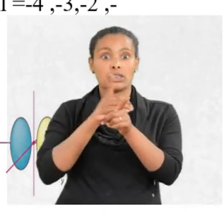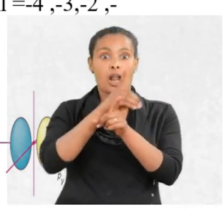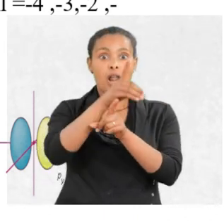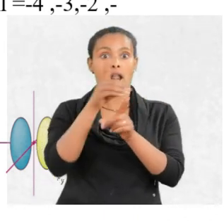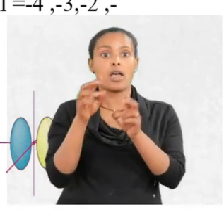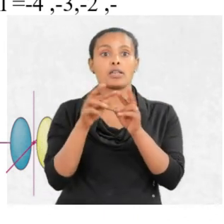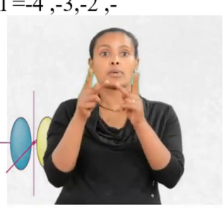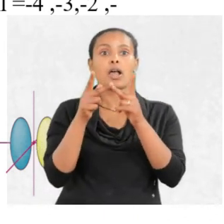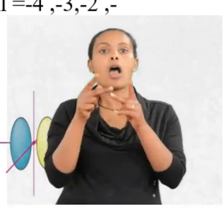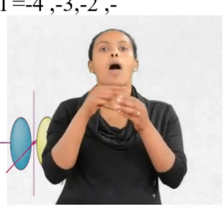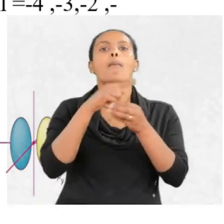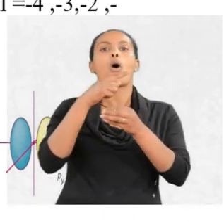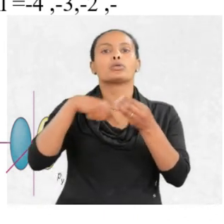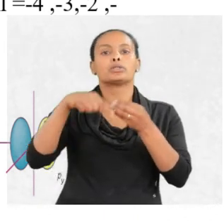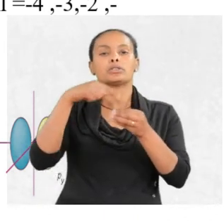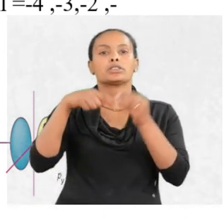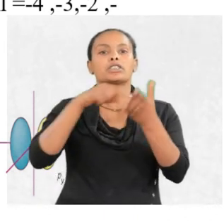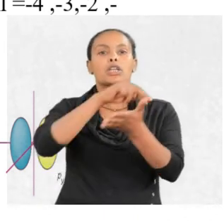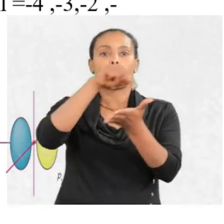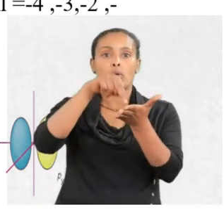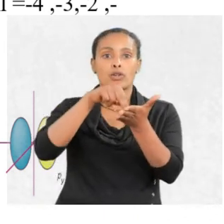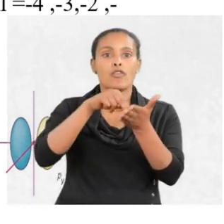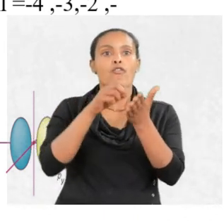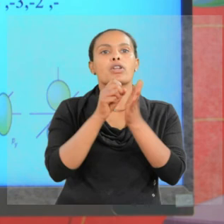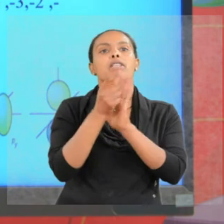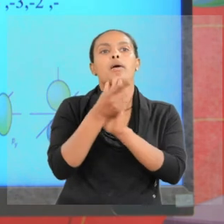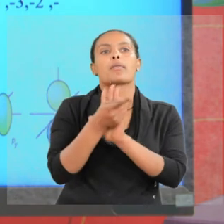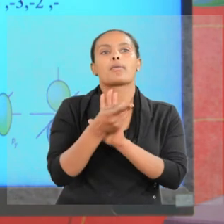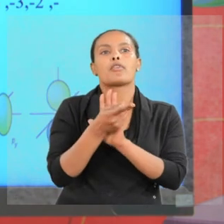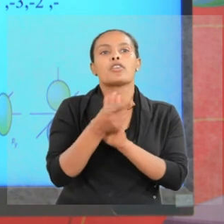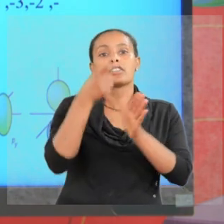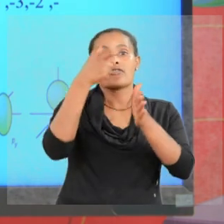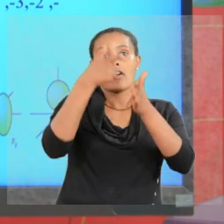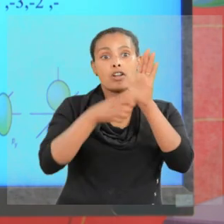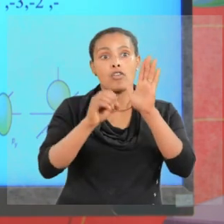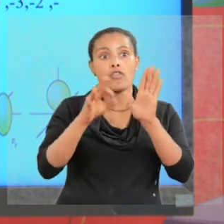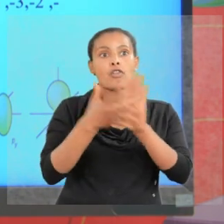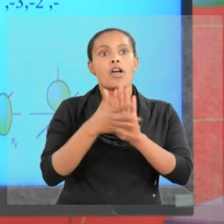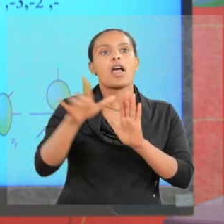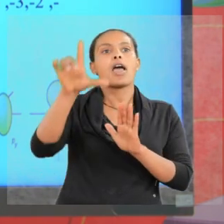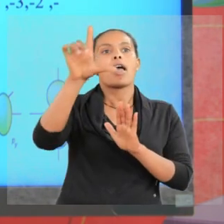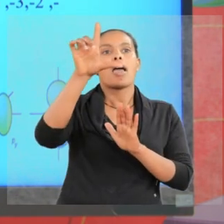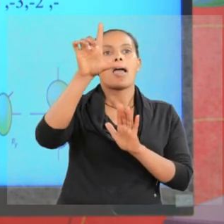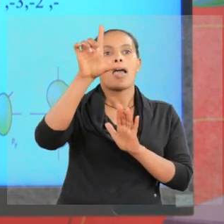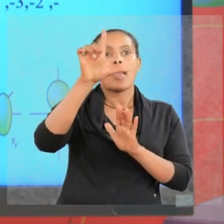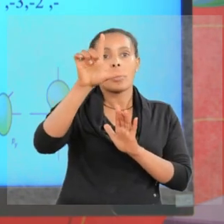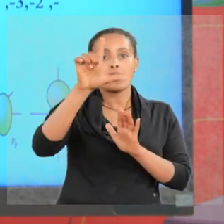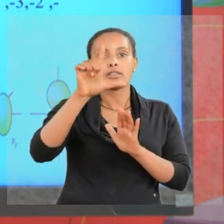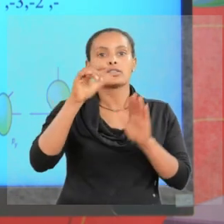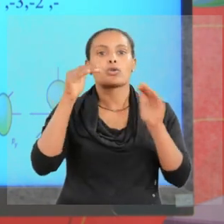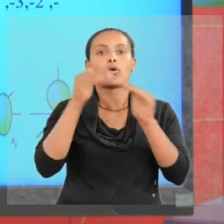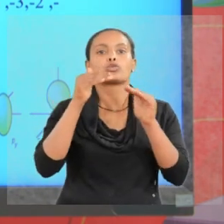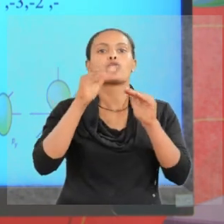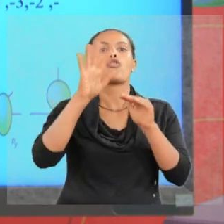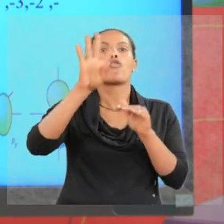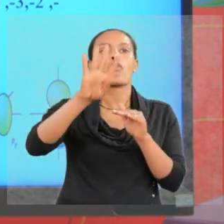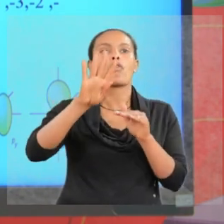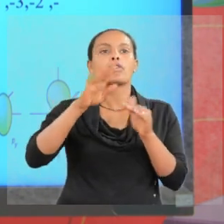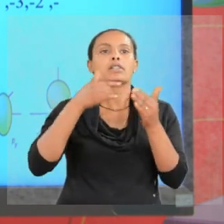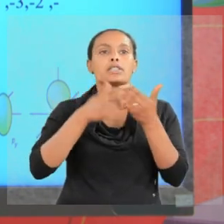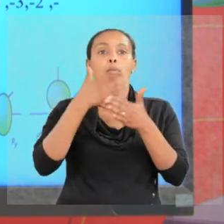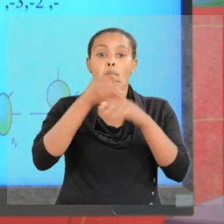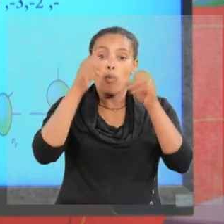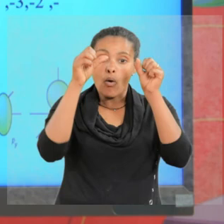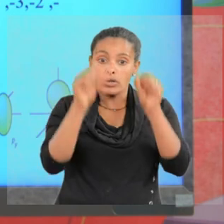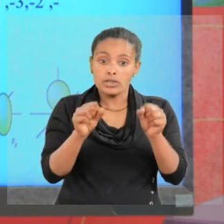the nucleus. For example, if the value of l is equal to four, then the